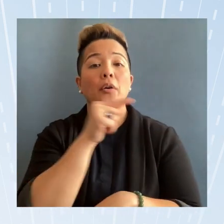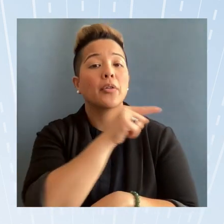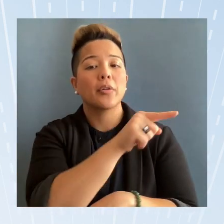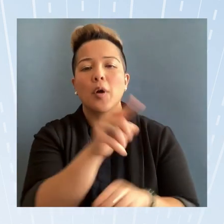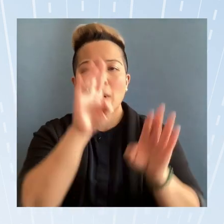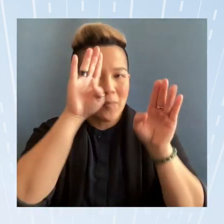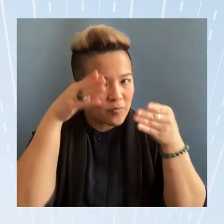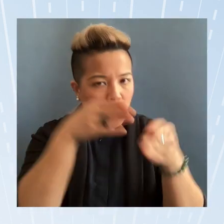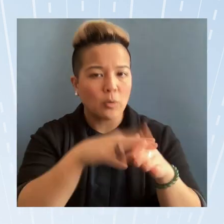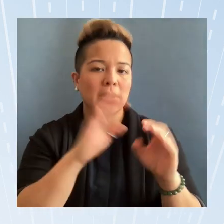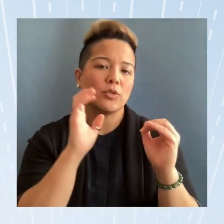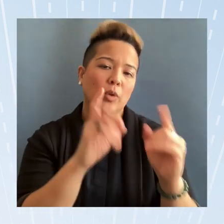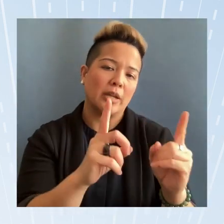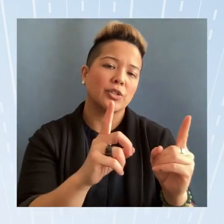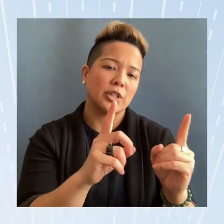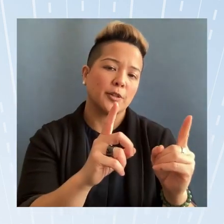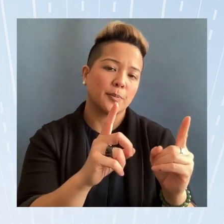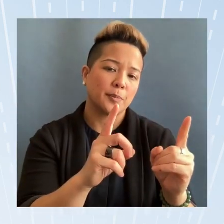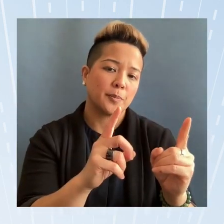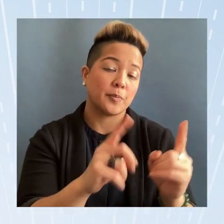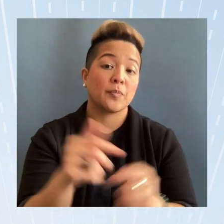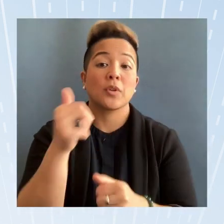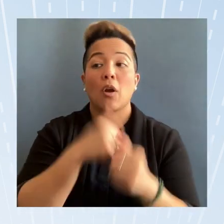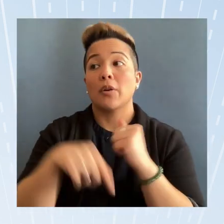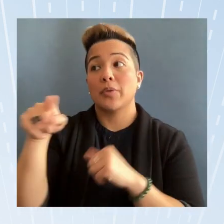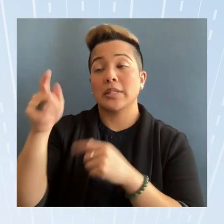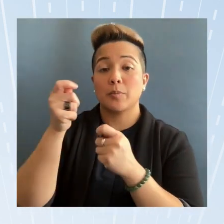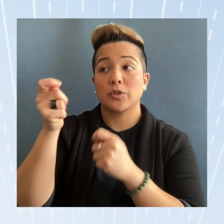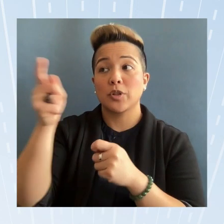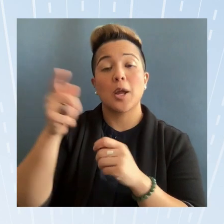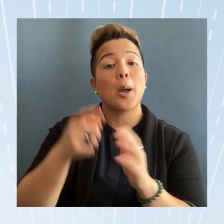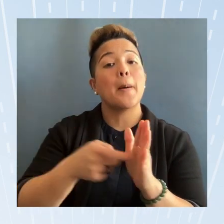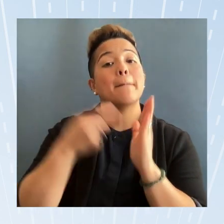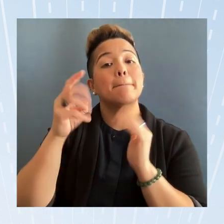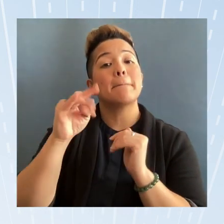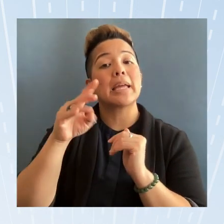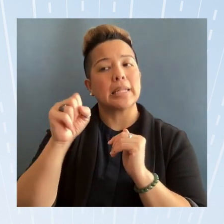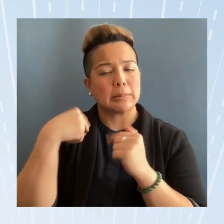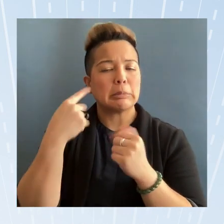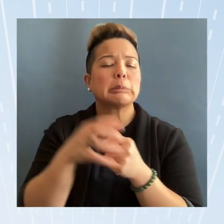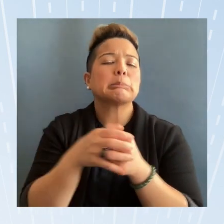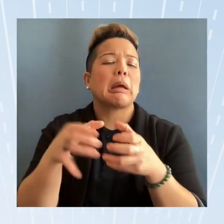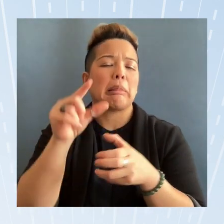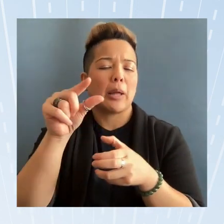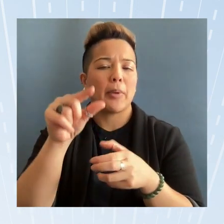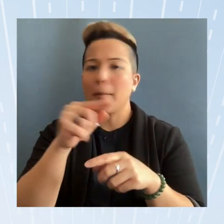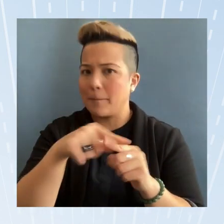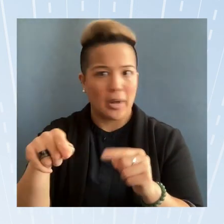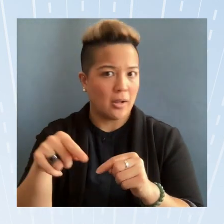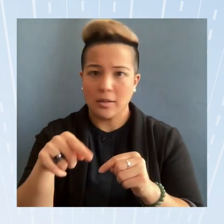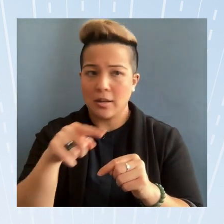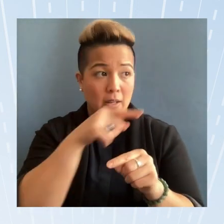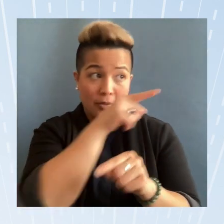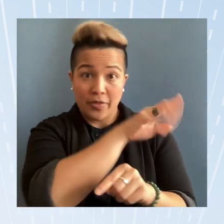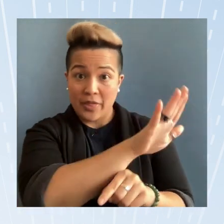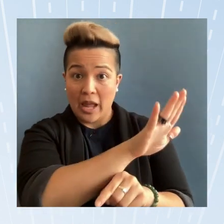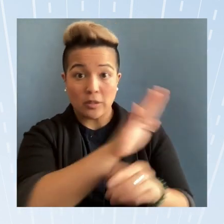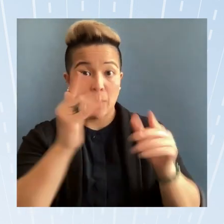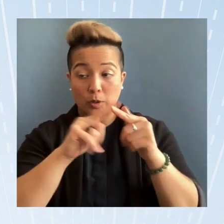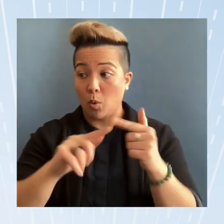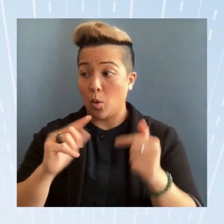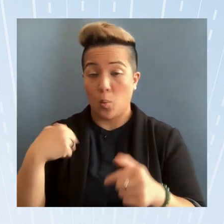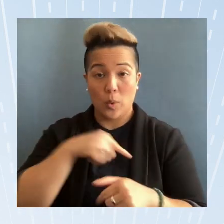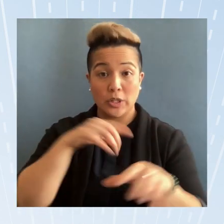on education under this administration their mandates have been expanded a little bit but still nowhere near the same scope as what we have for this